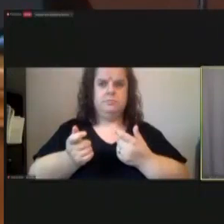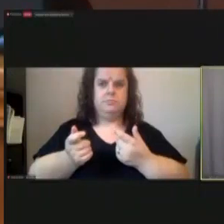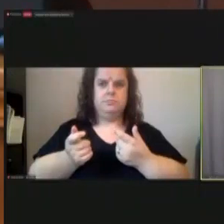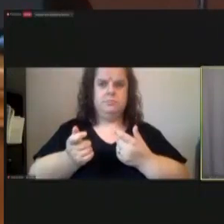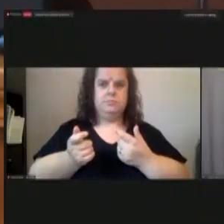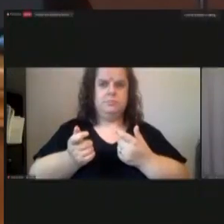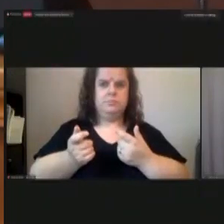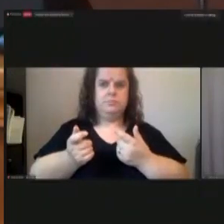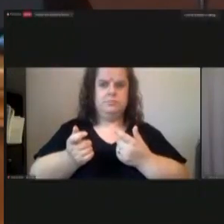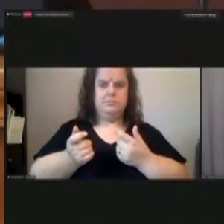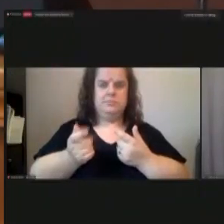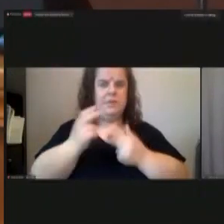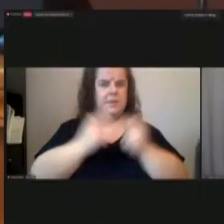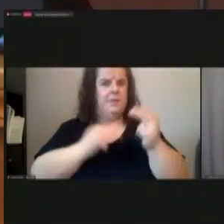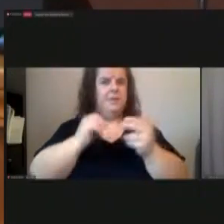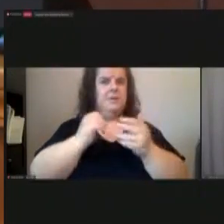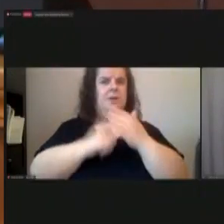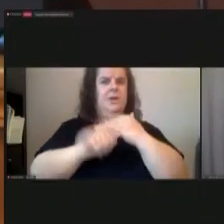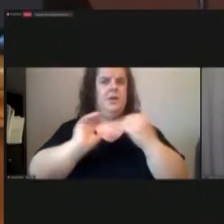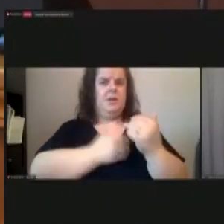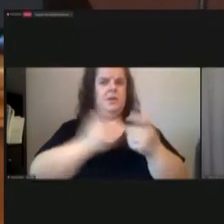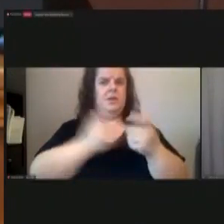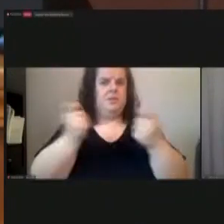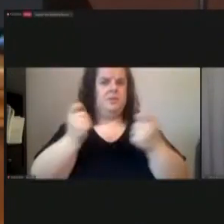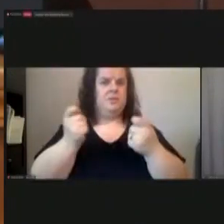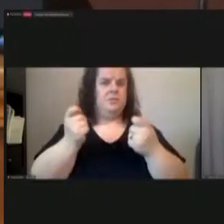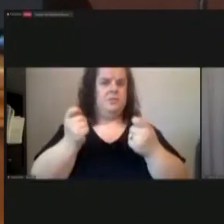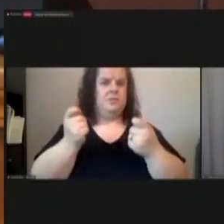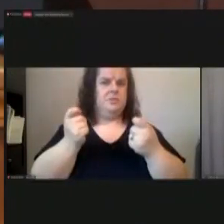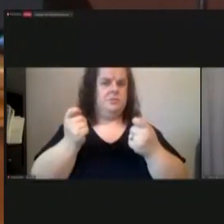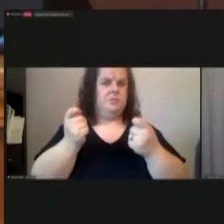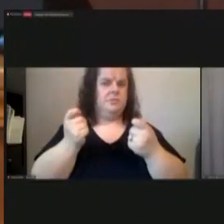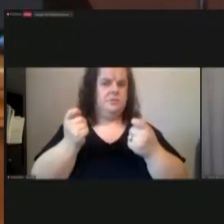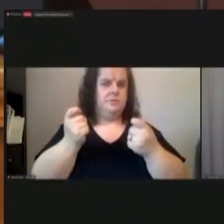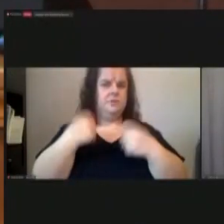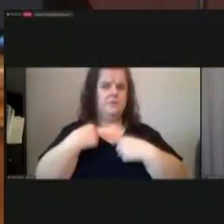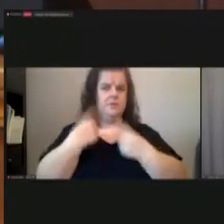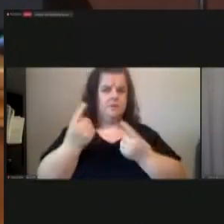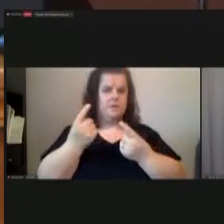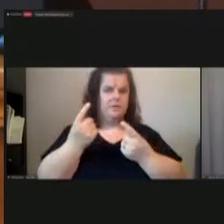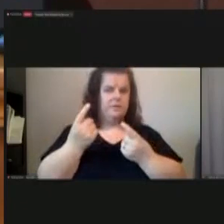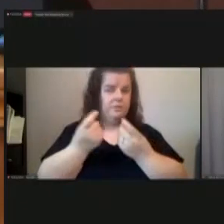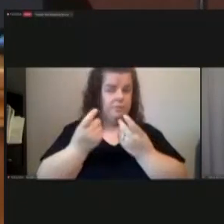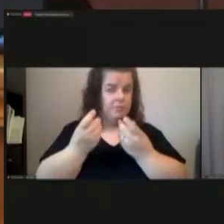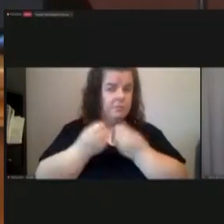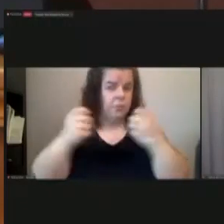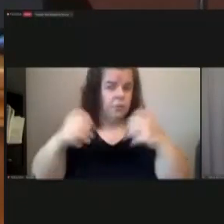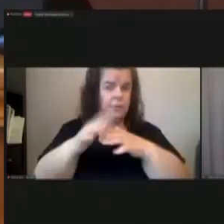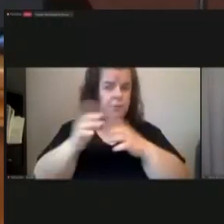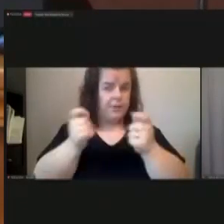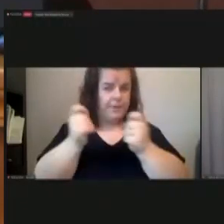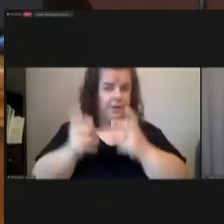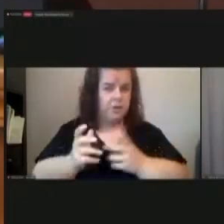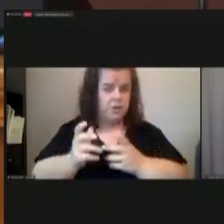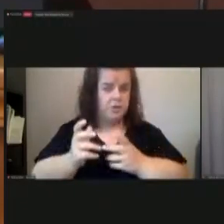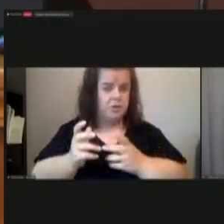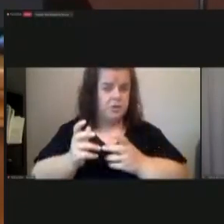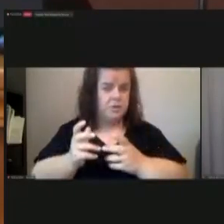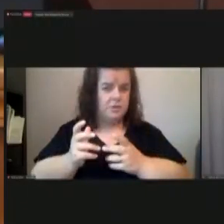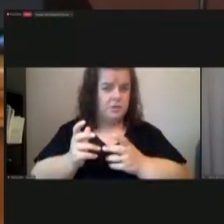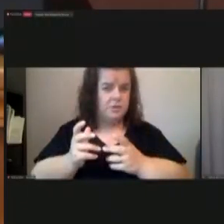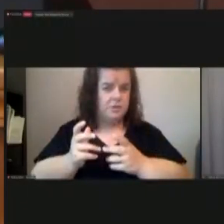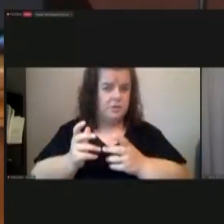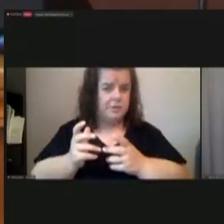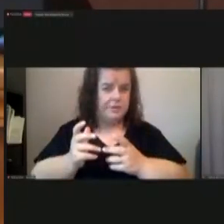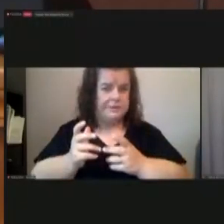the building has been under our control um for a property manager i would again i have